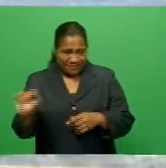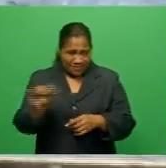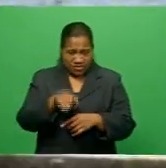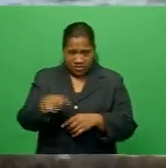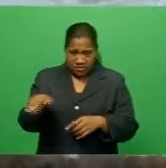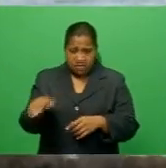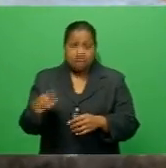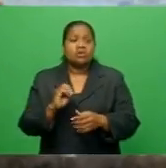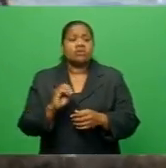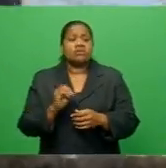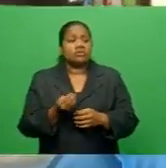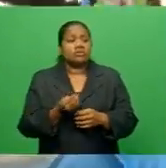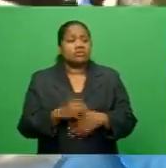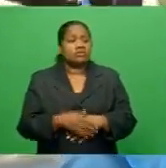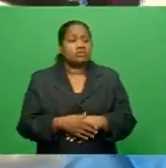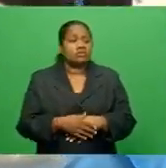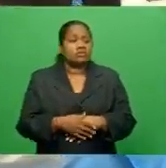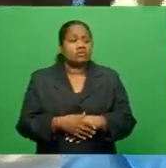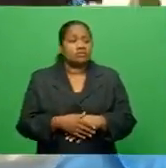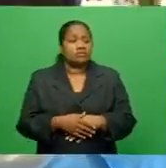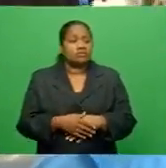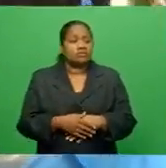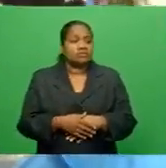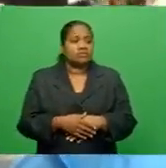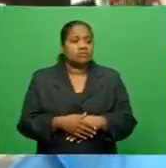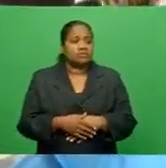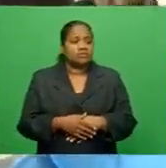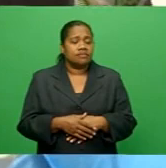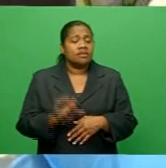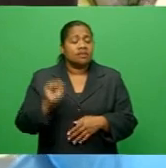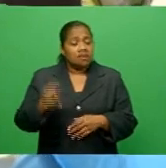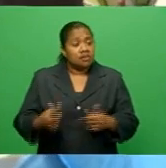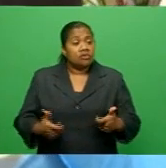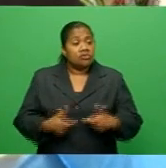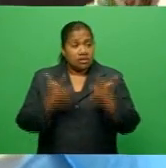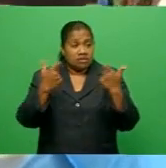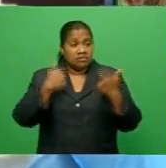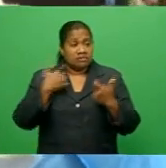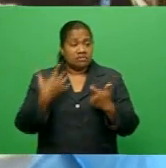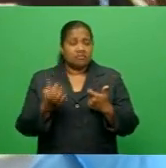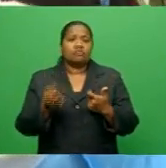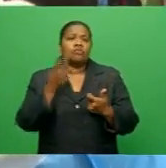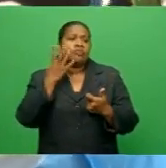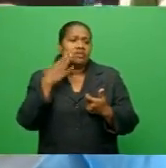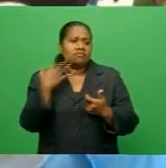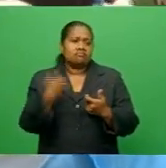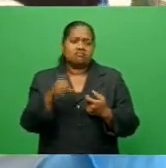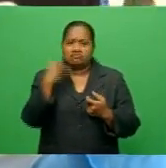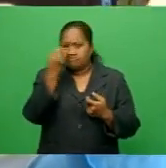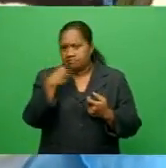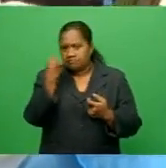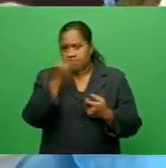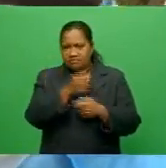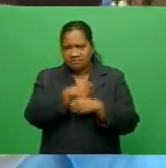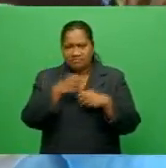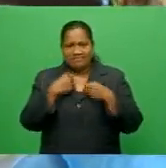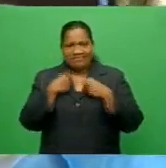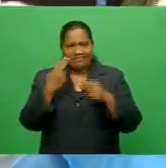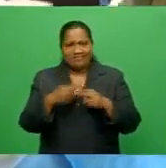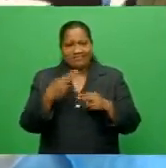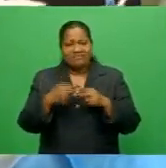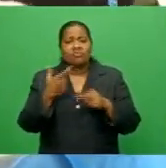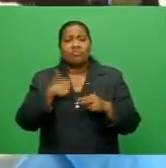during COVID-19 lockdown. The challenge I faced was when there was no more food in our plantation due to the